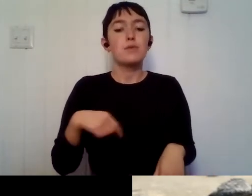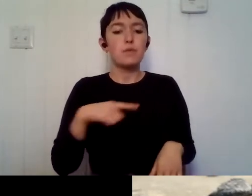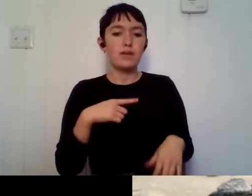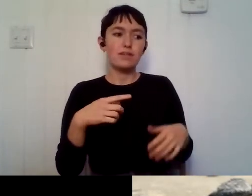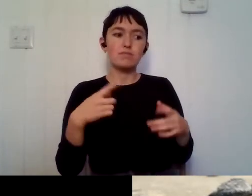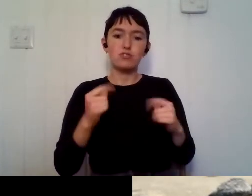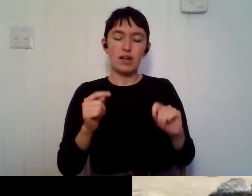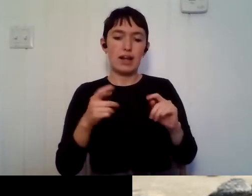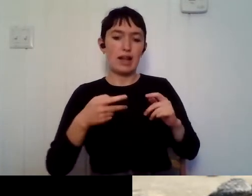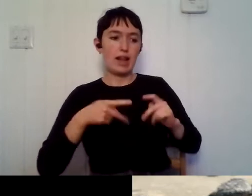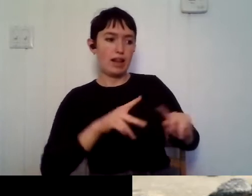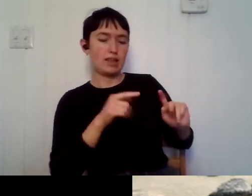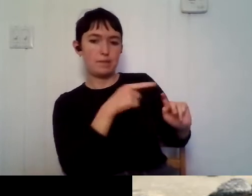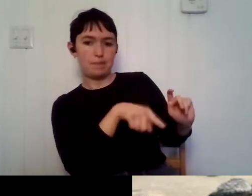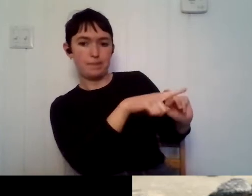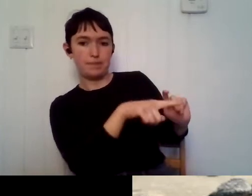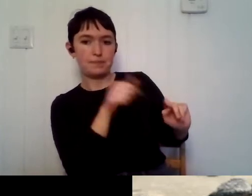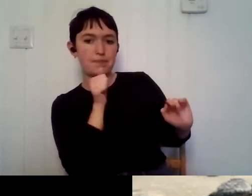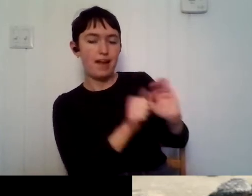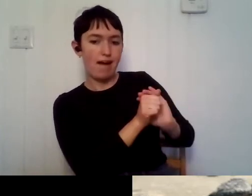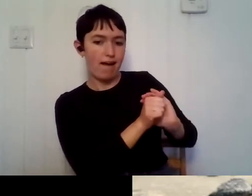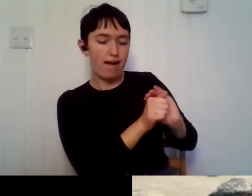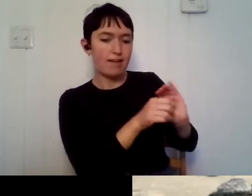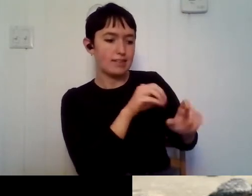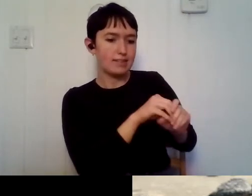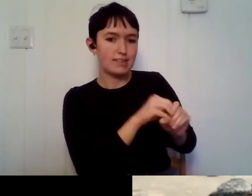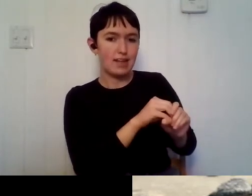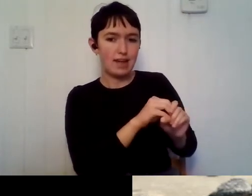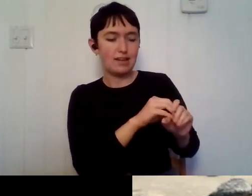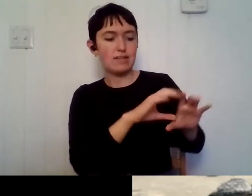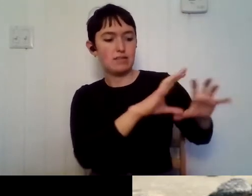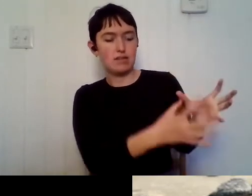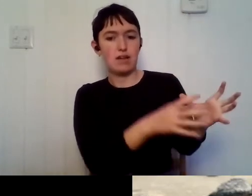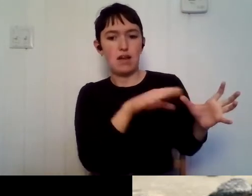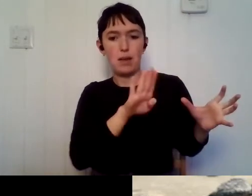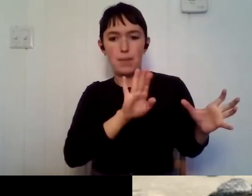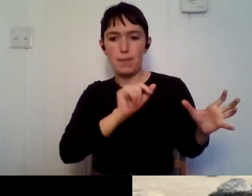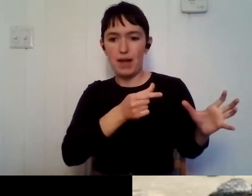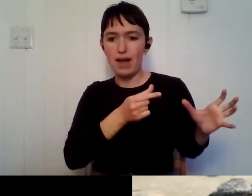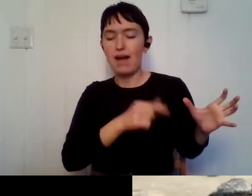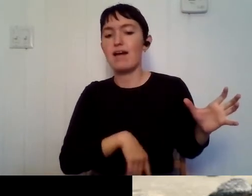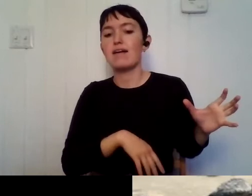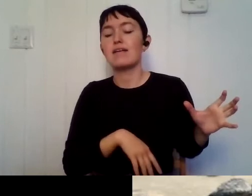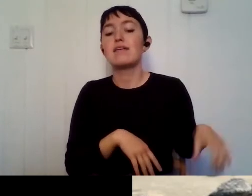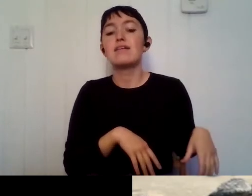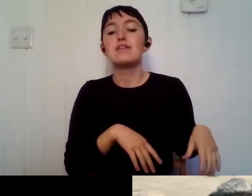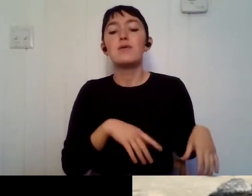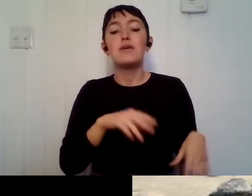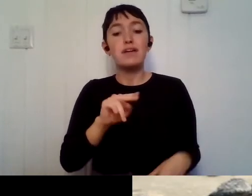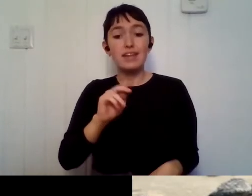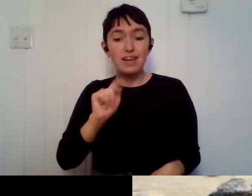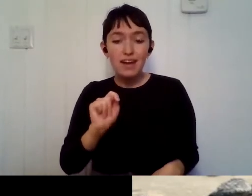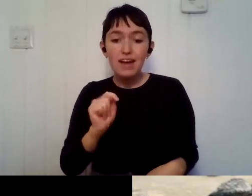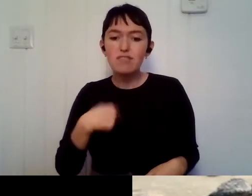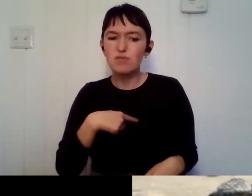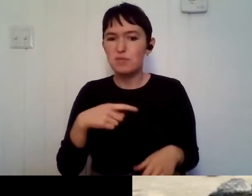pretty much kind of roost and hide in the, um, bag. And then the, the mist net, uh, we, um, we are there to make sure we